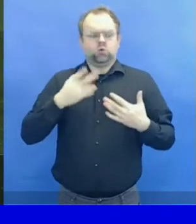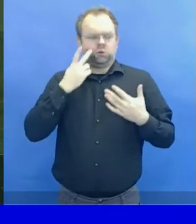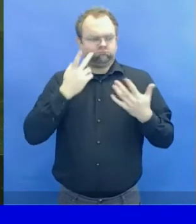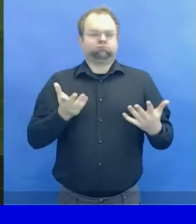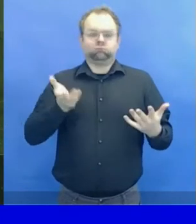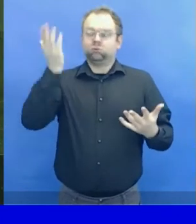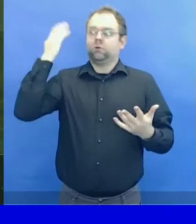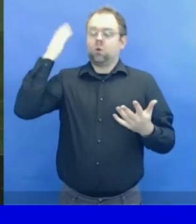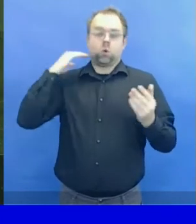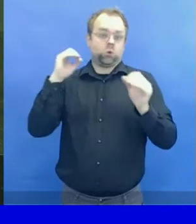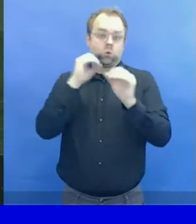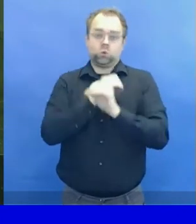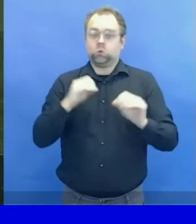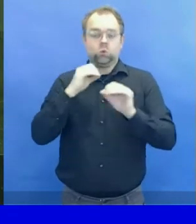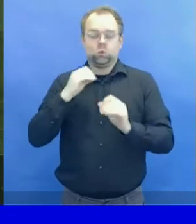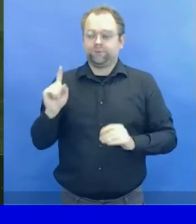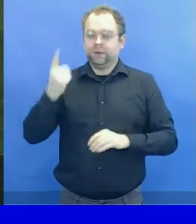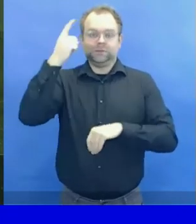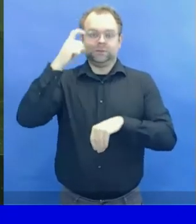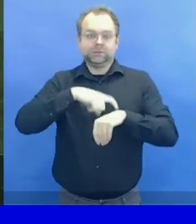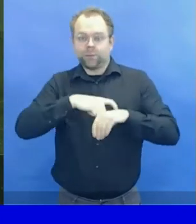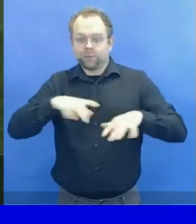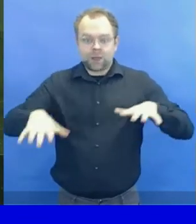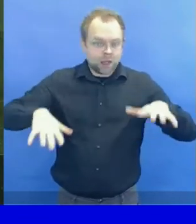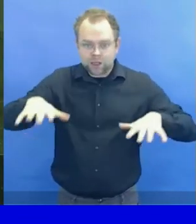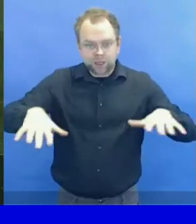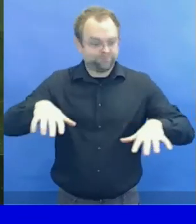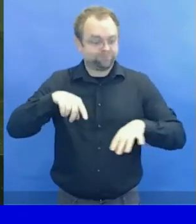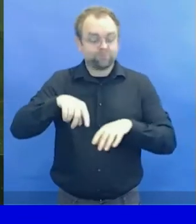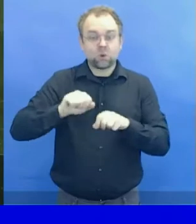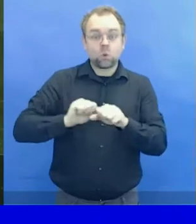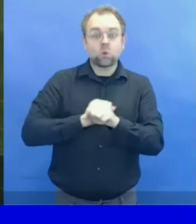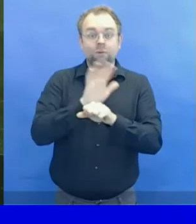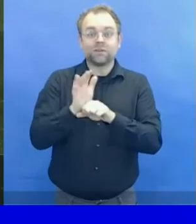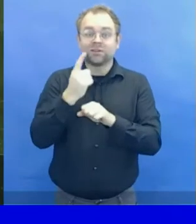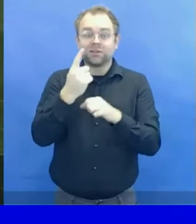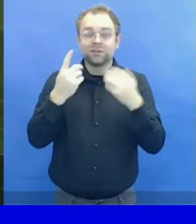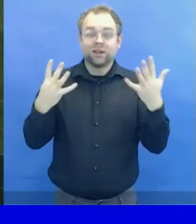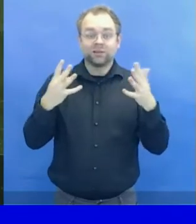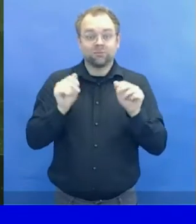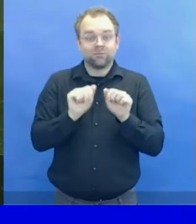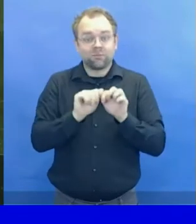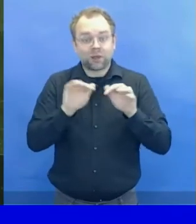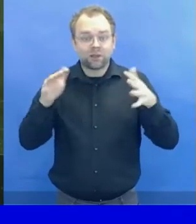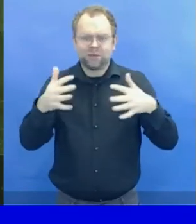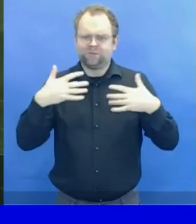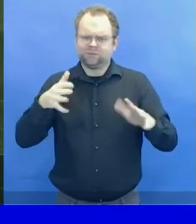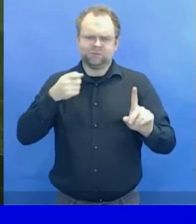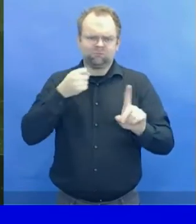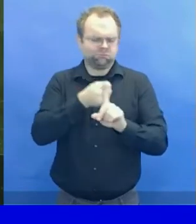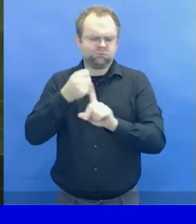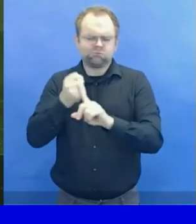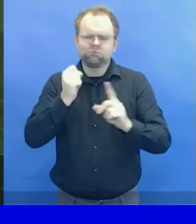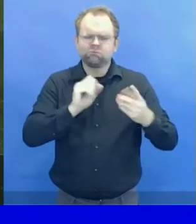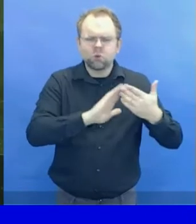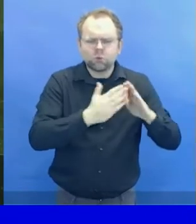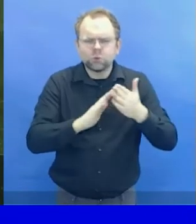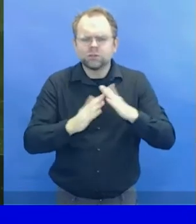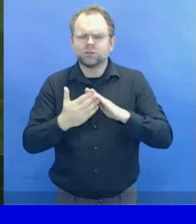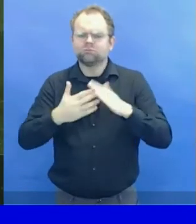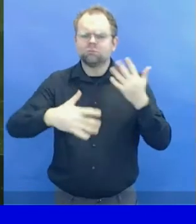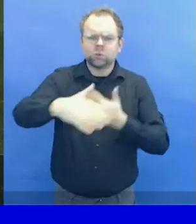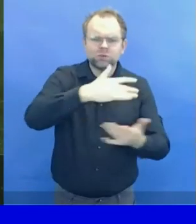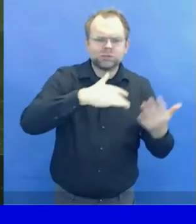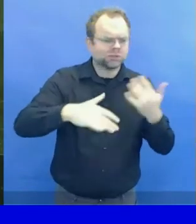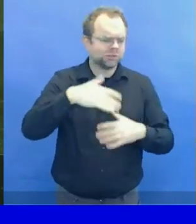are less likely to enjoy access to education, health care and livelihoods, or to participate and be included in the